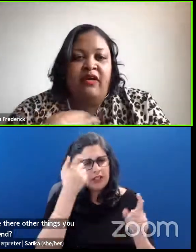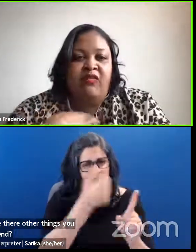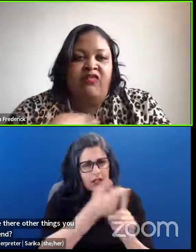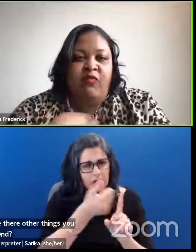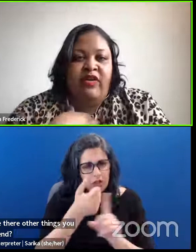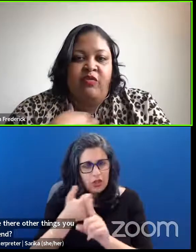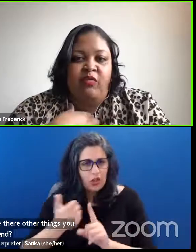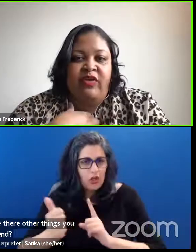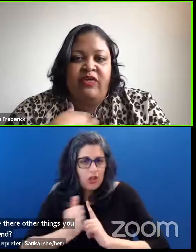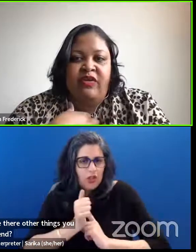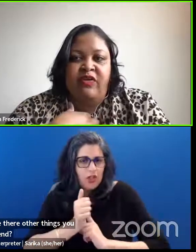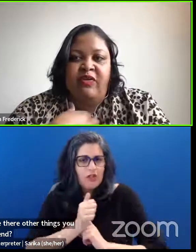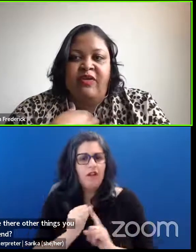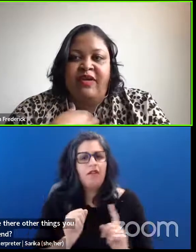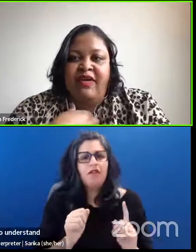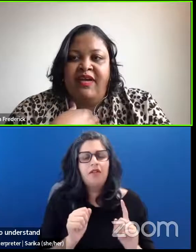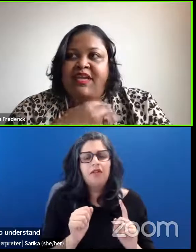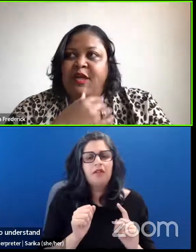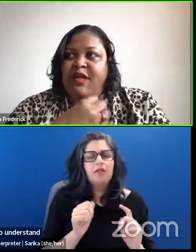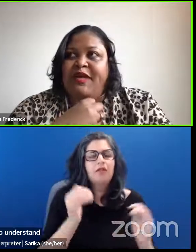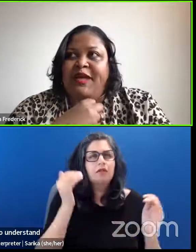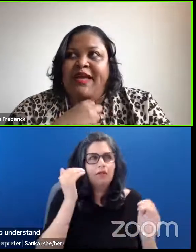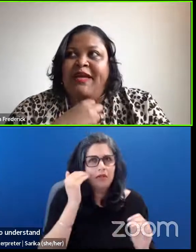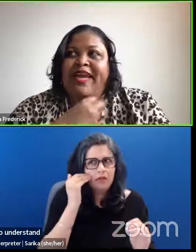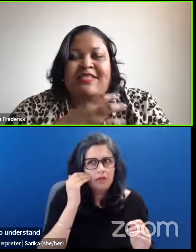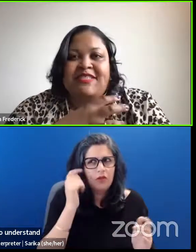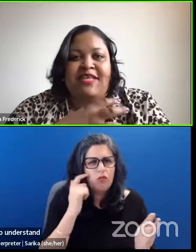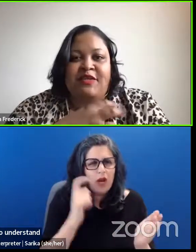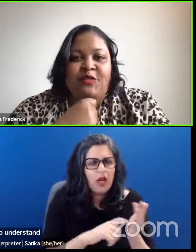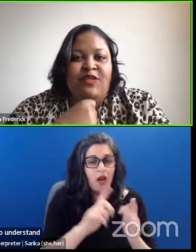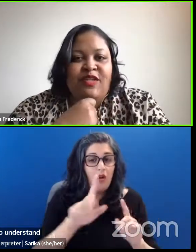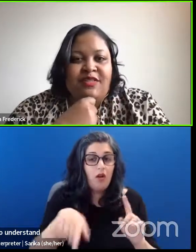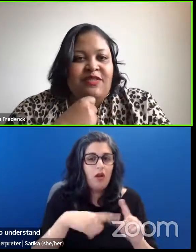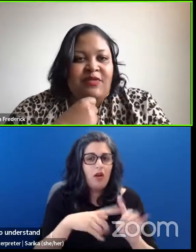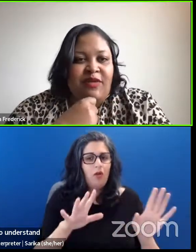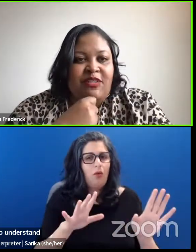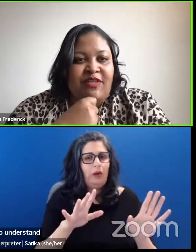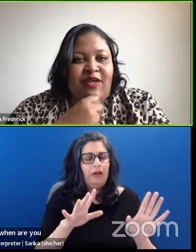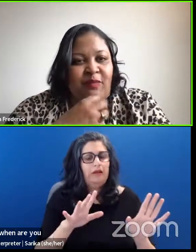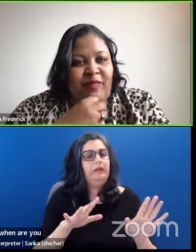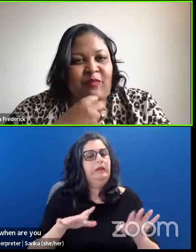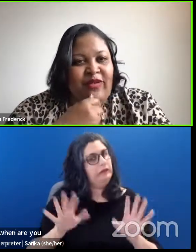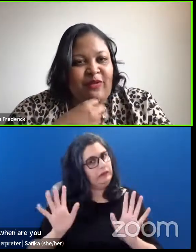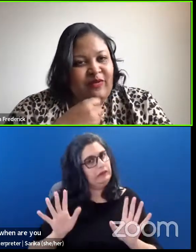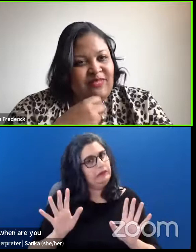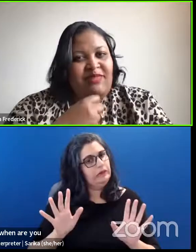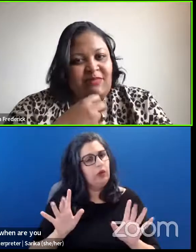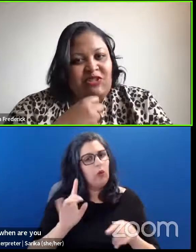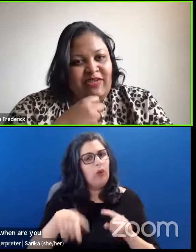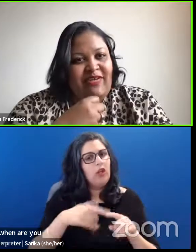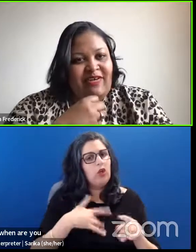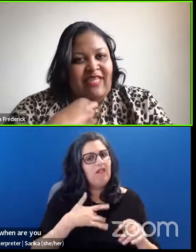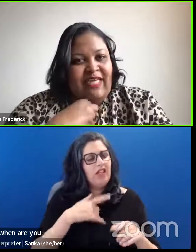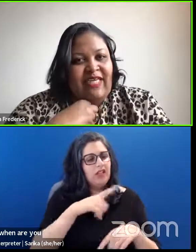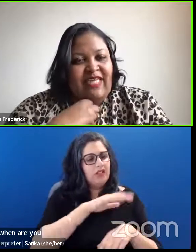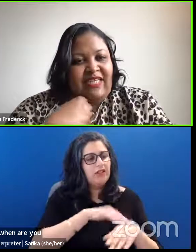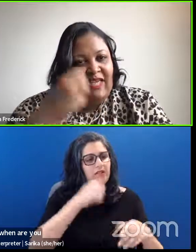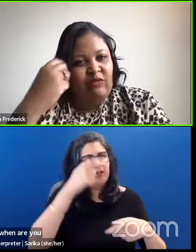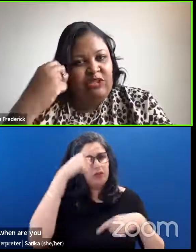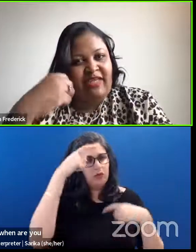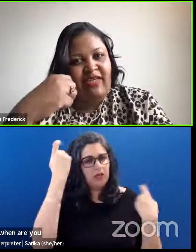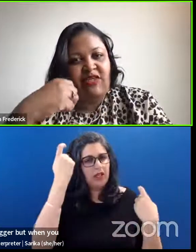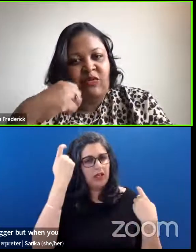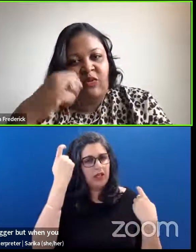aware of when, when are you, I, I, hesitate to use the word trigger, but when are you sometimes triggered? Like,